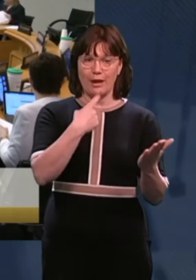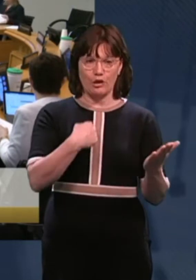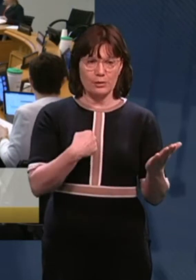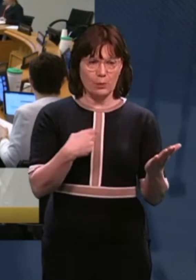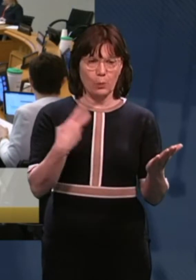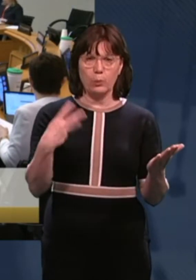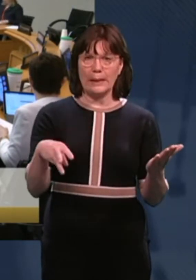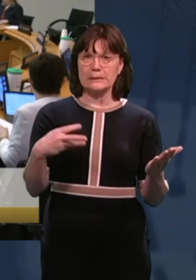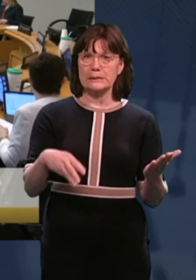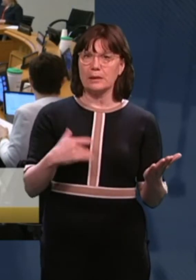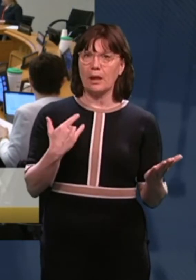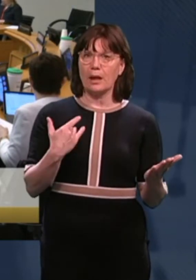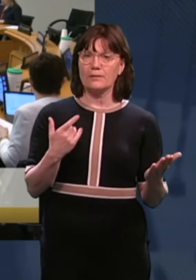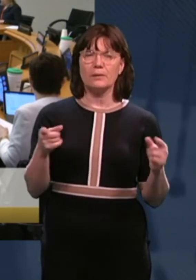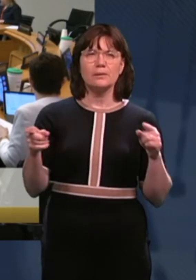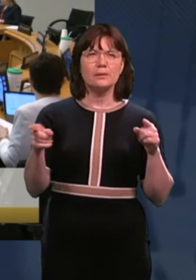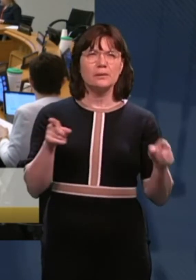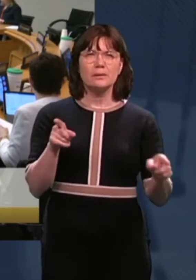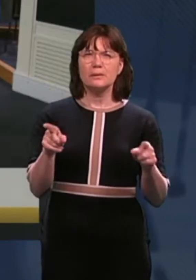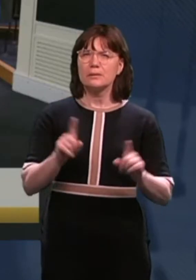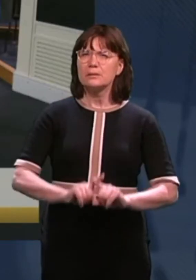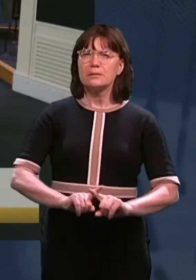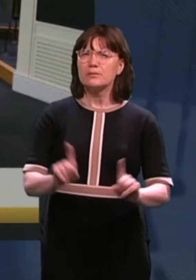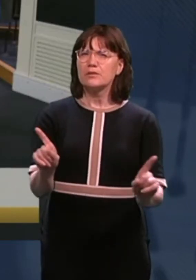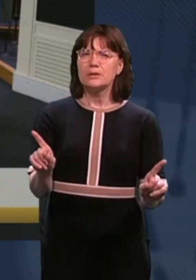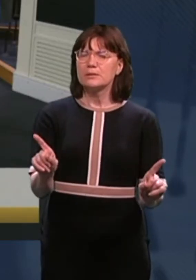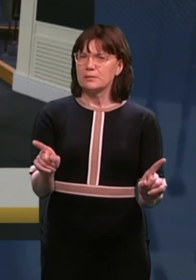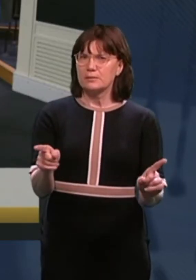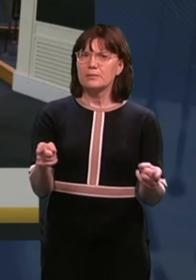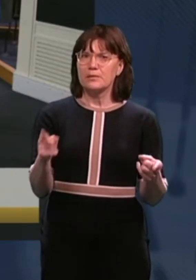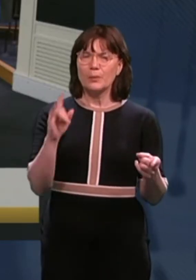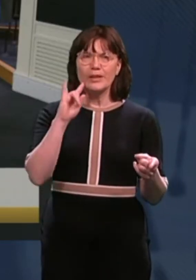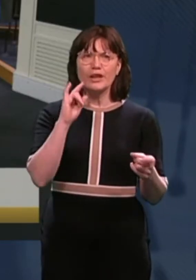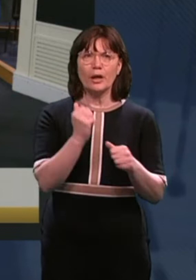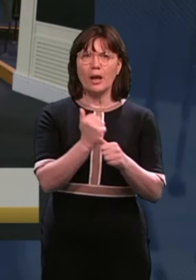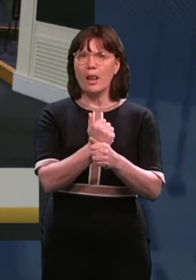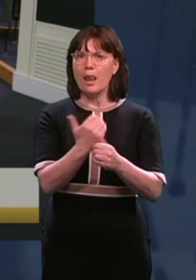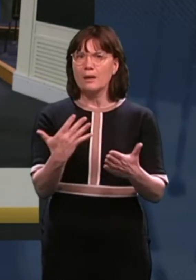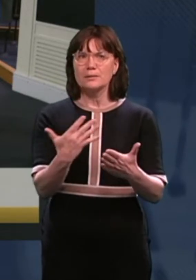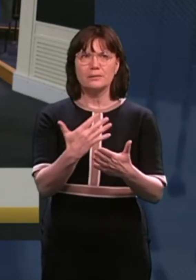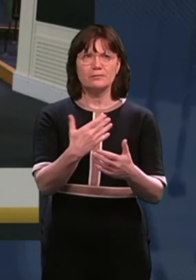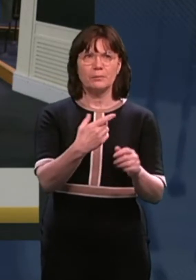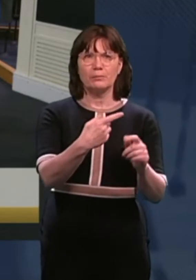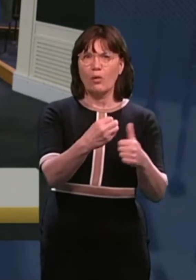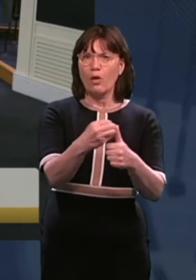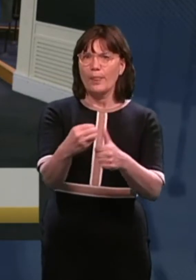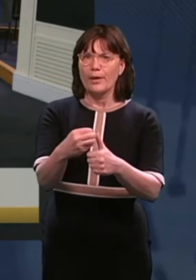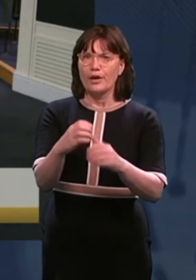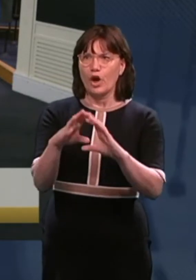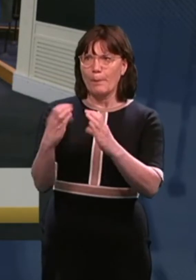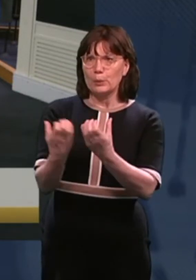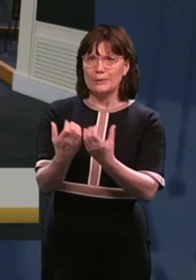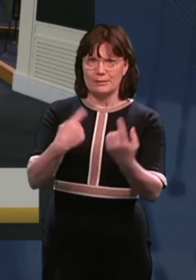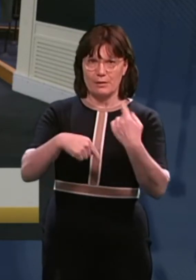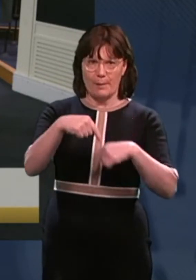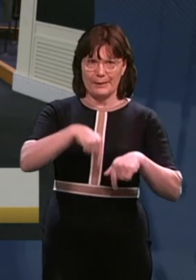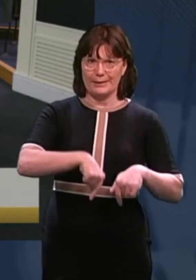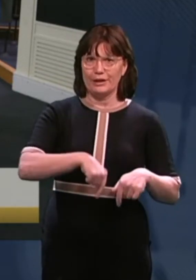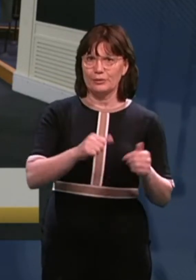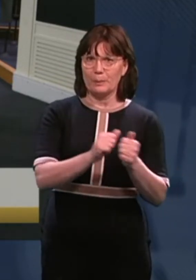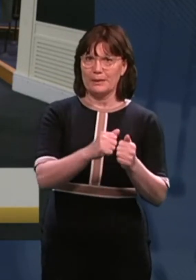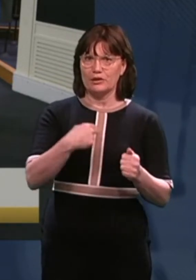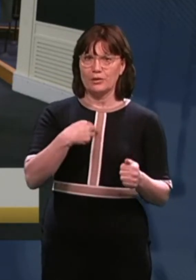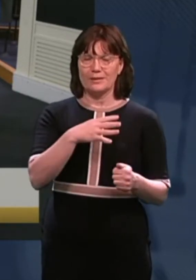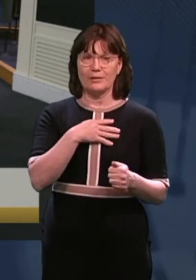the rhetoric can be quite different to the reality and we hear a lot from all the different communities on this committee and it is really harrowing